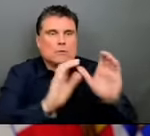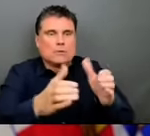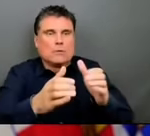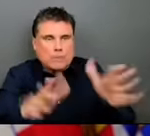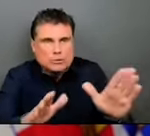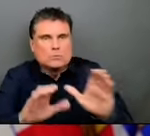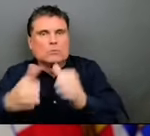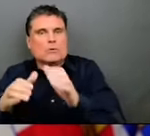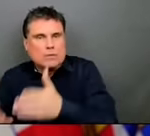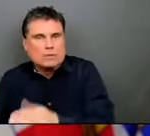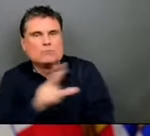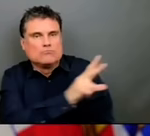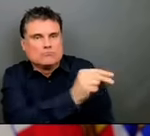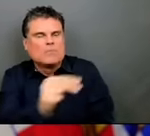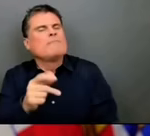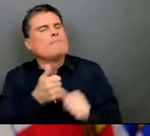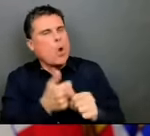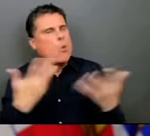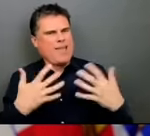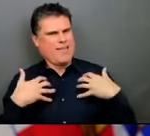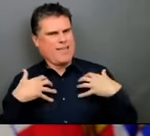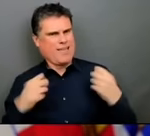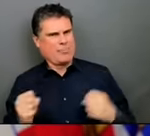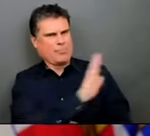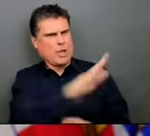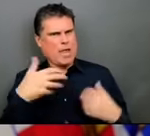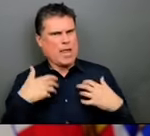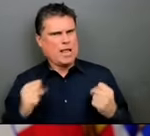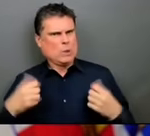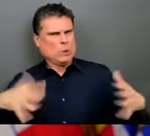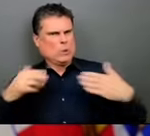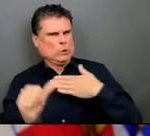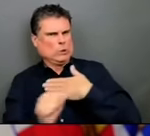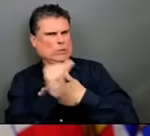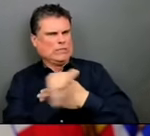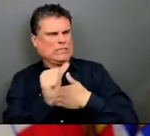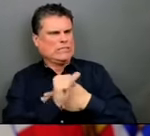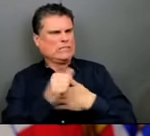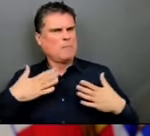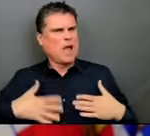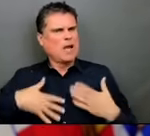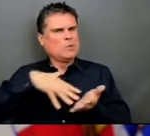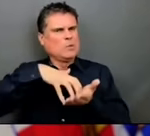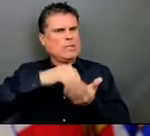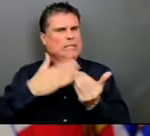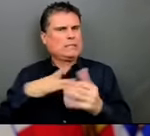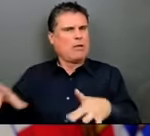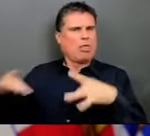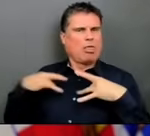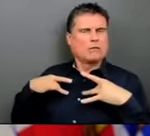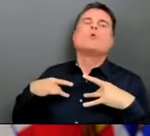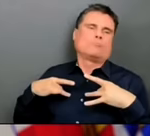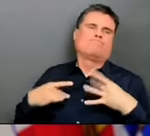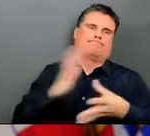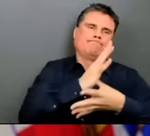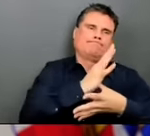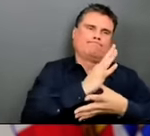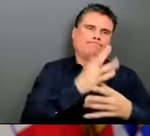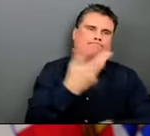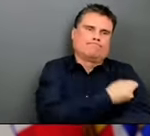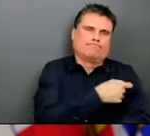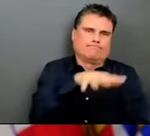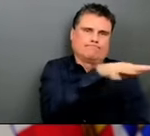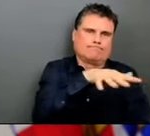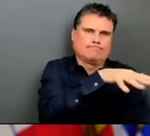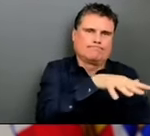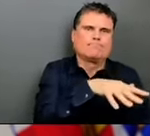presented last week. I know there are many, many people who feel they should be in that group of